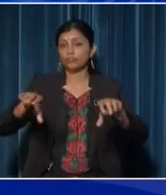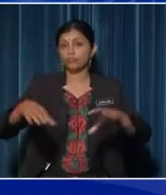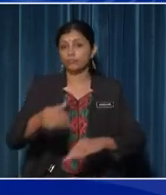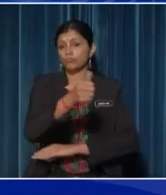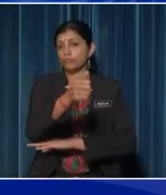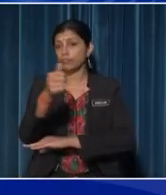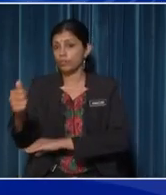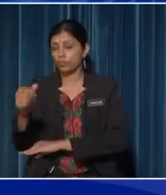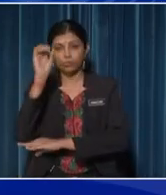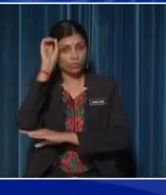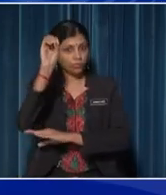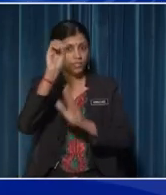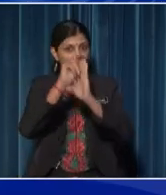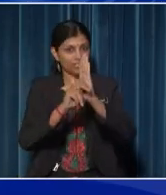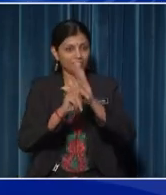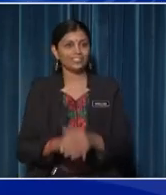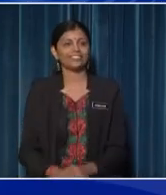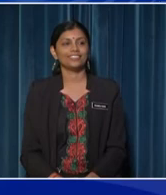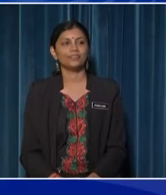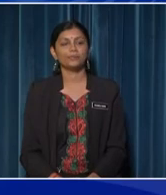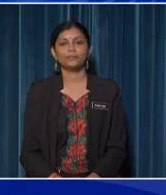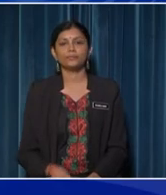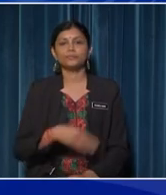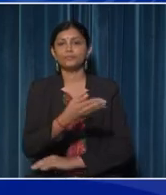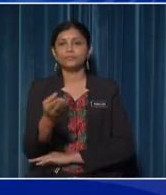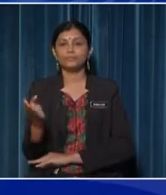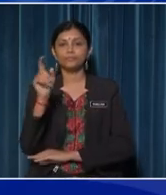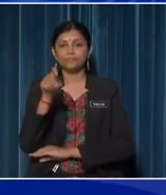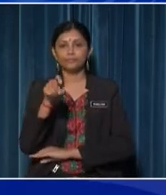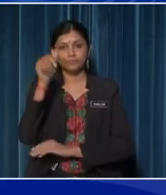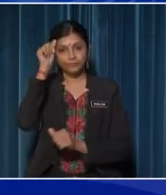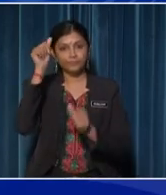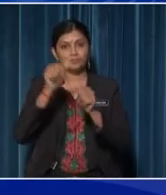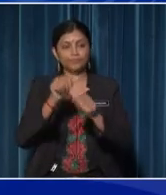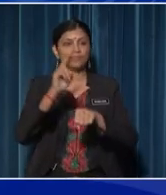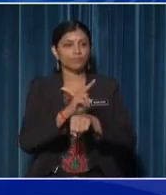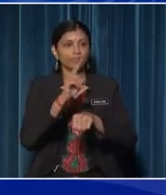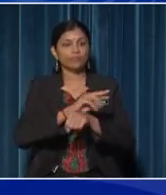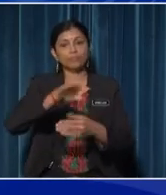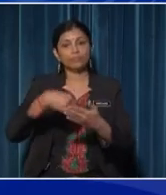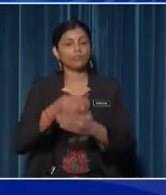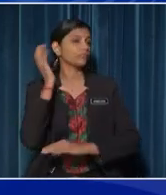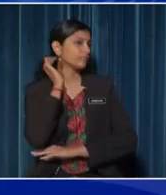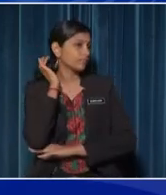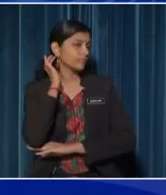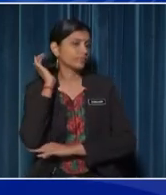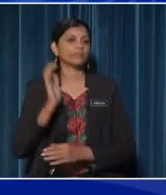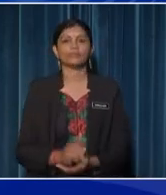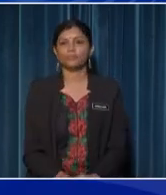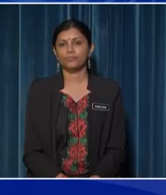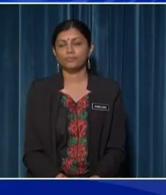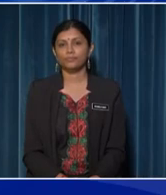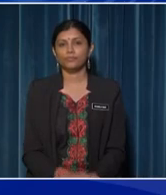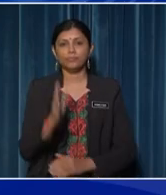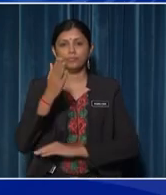able to carry out your own observation after this You should remember that observing involves the